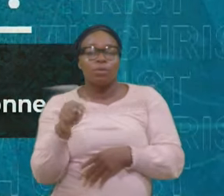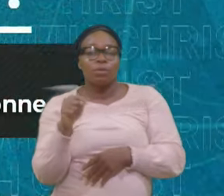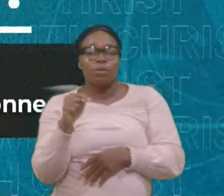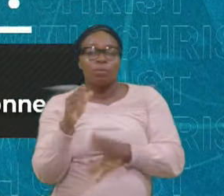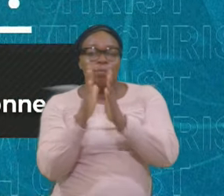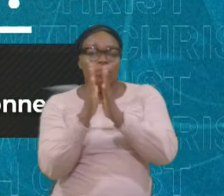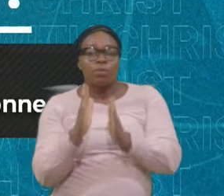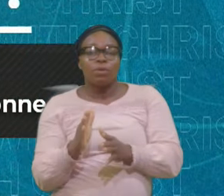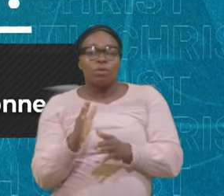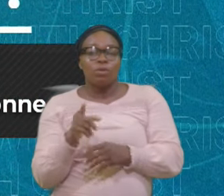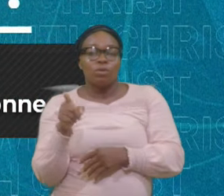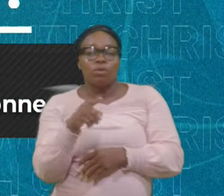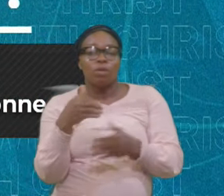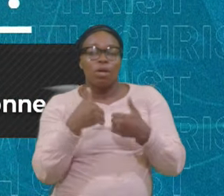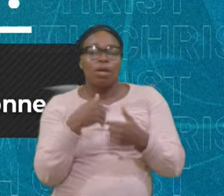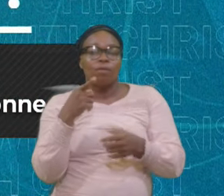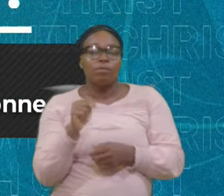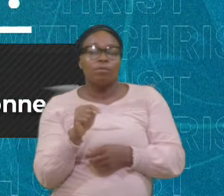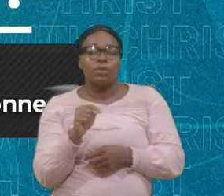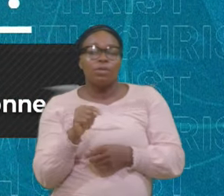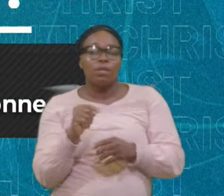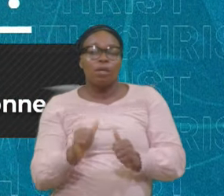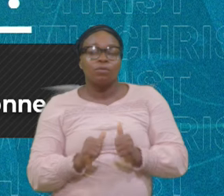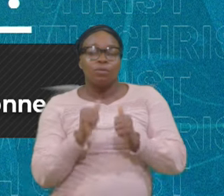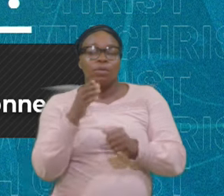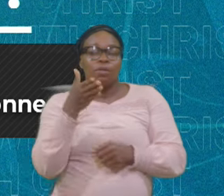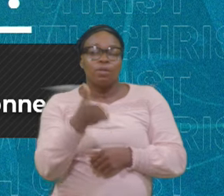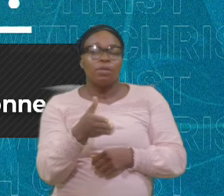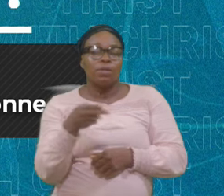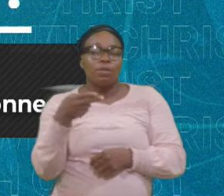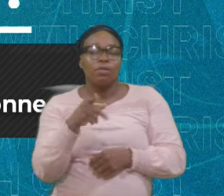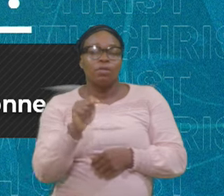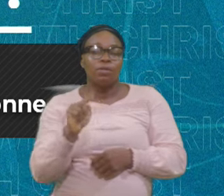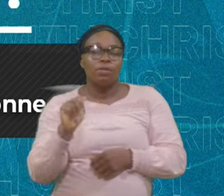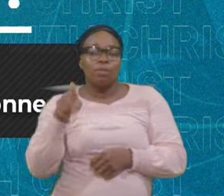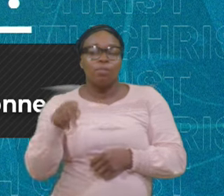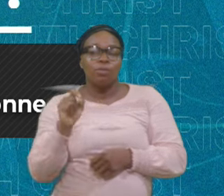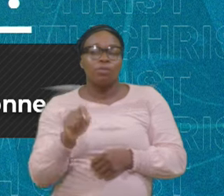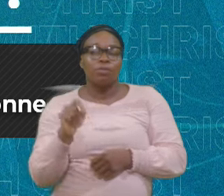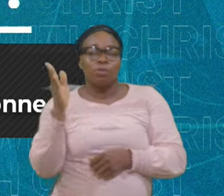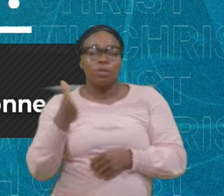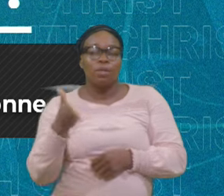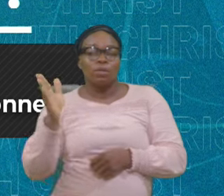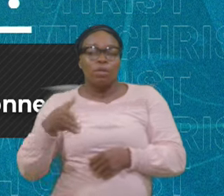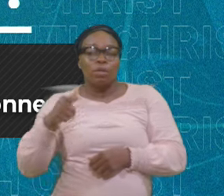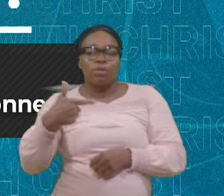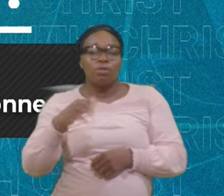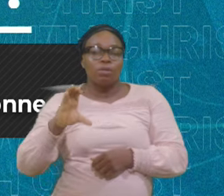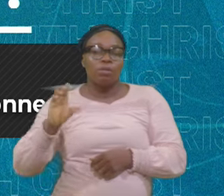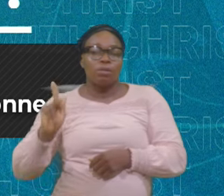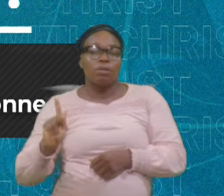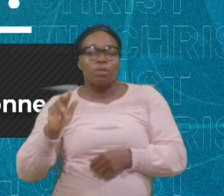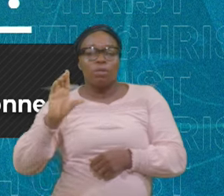Org Slice Slice Connect Below Your Player Please